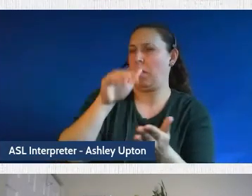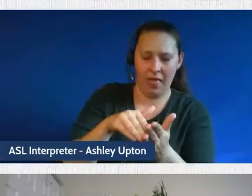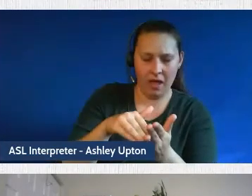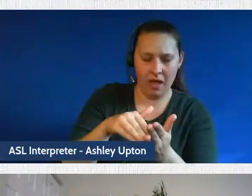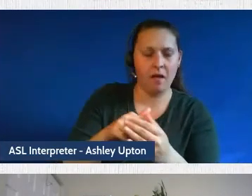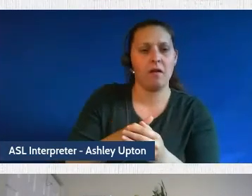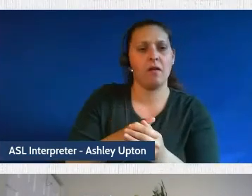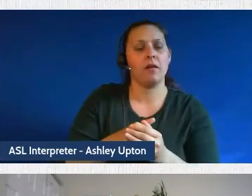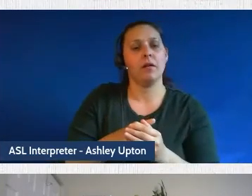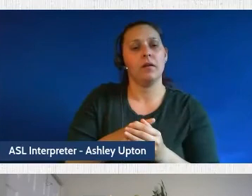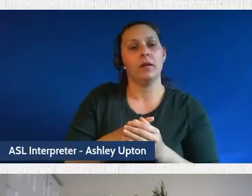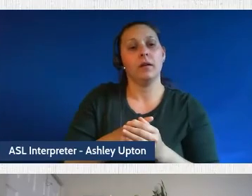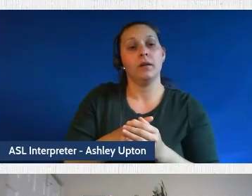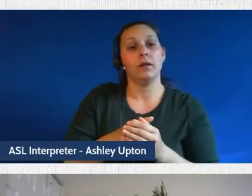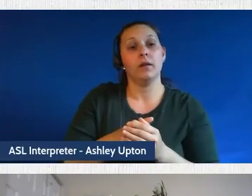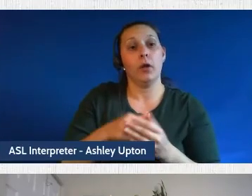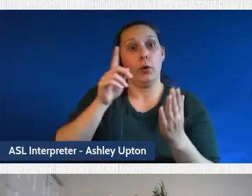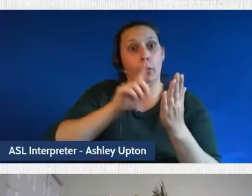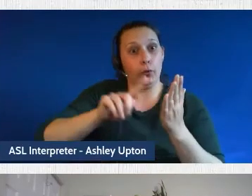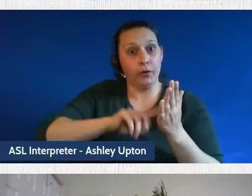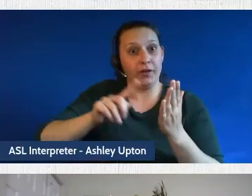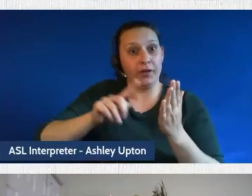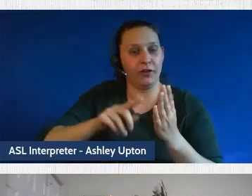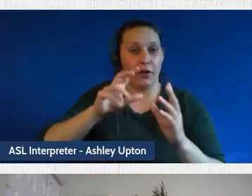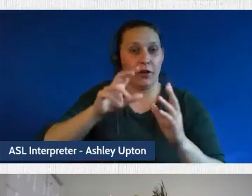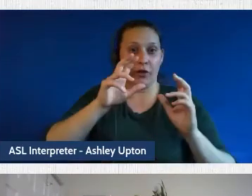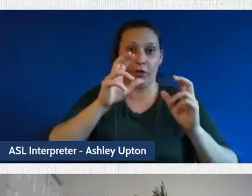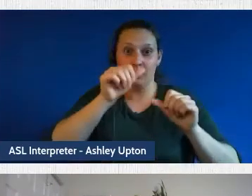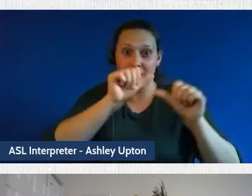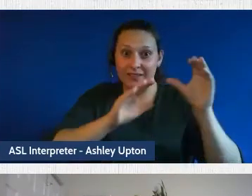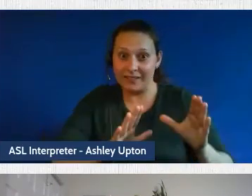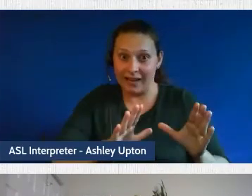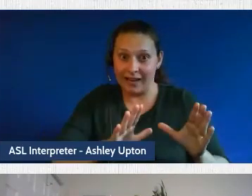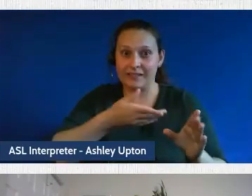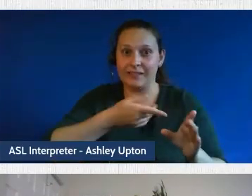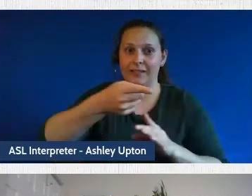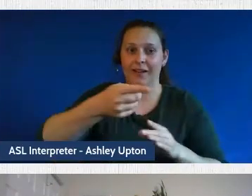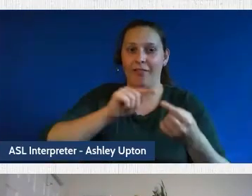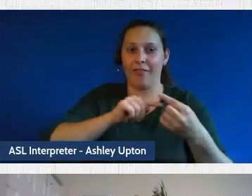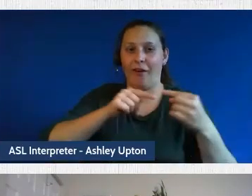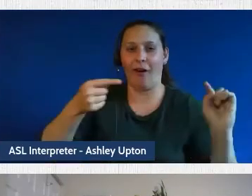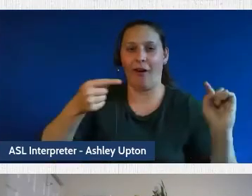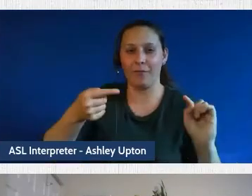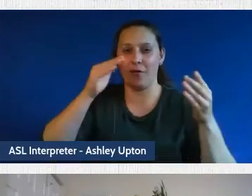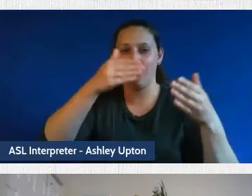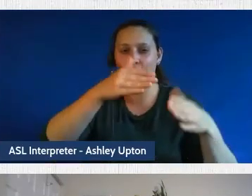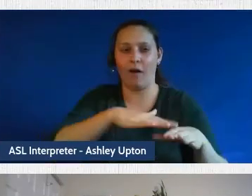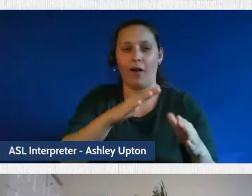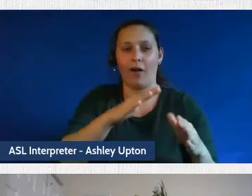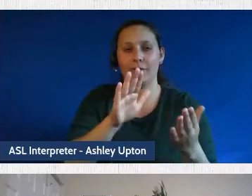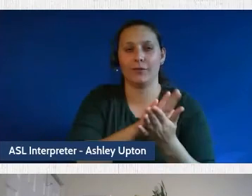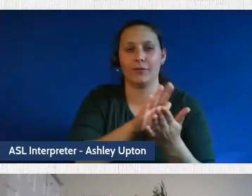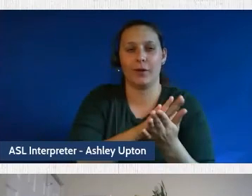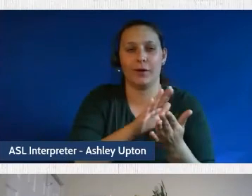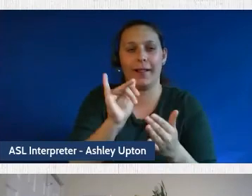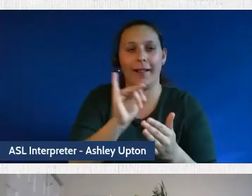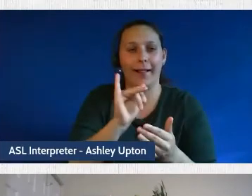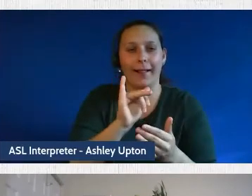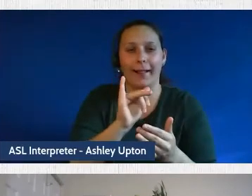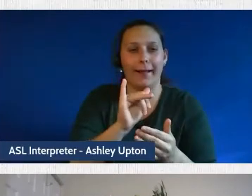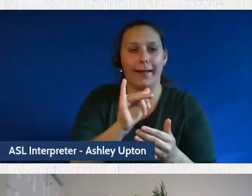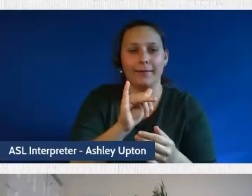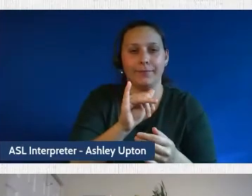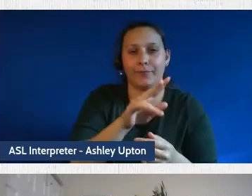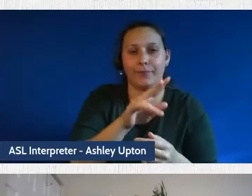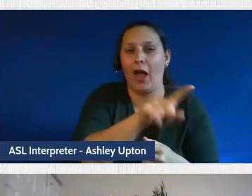processing research that computer scientists do, they deal with the exact opposite. They deal with really small documents like tweets, you know, 140 characters or